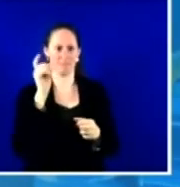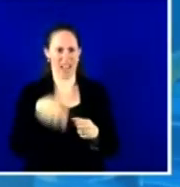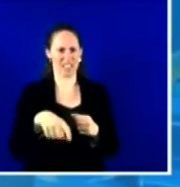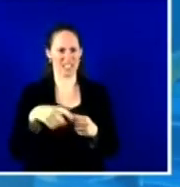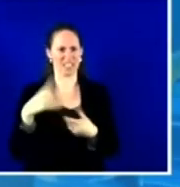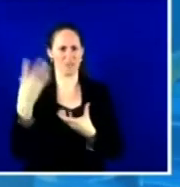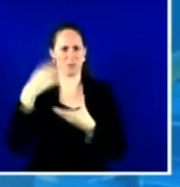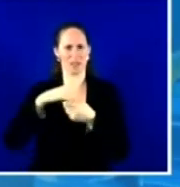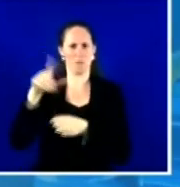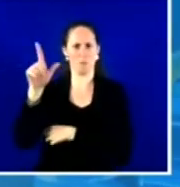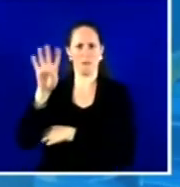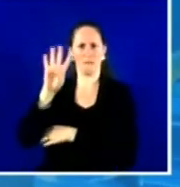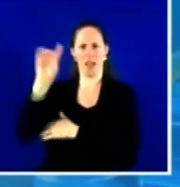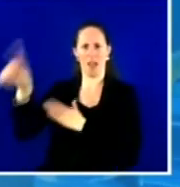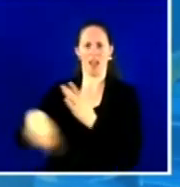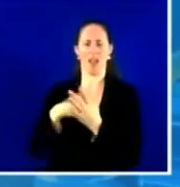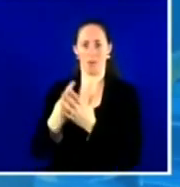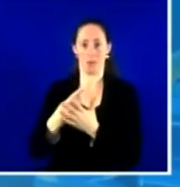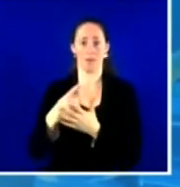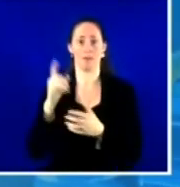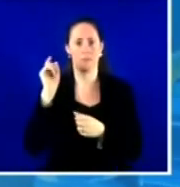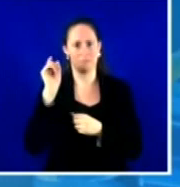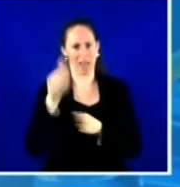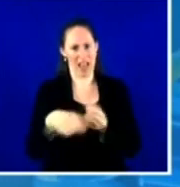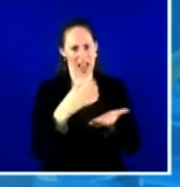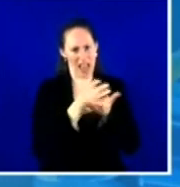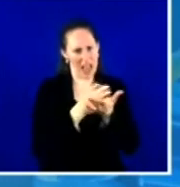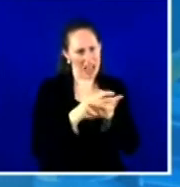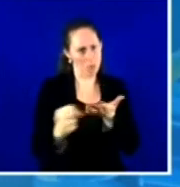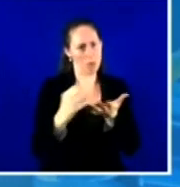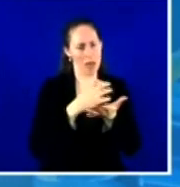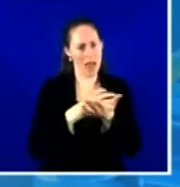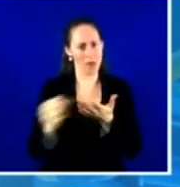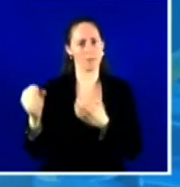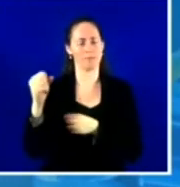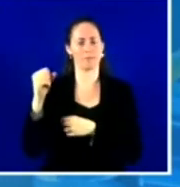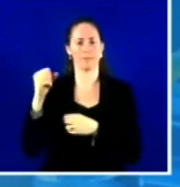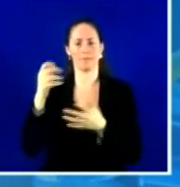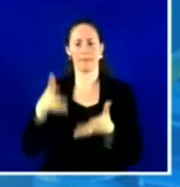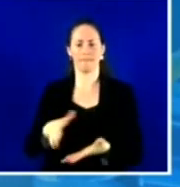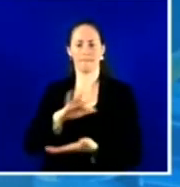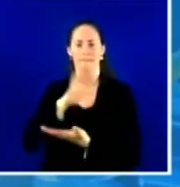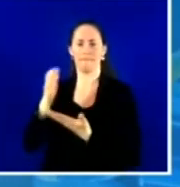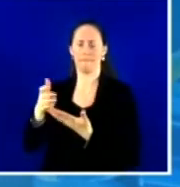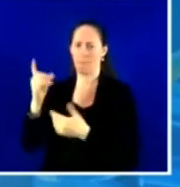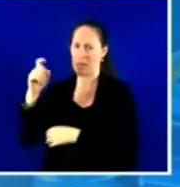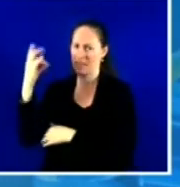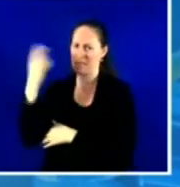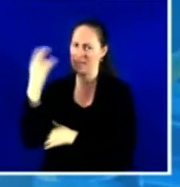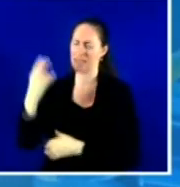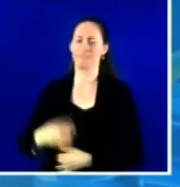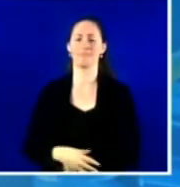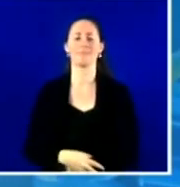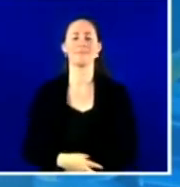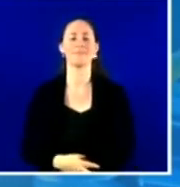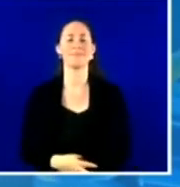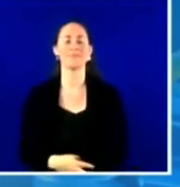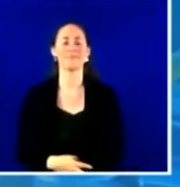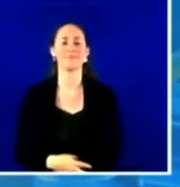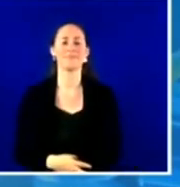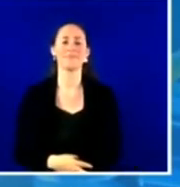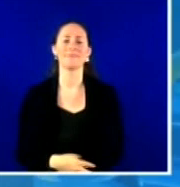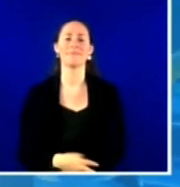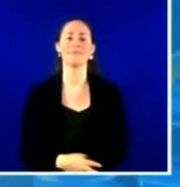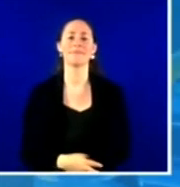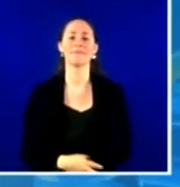Our providers are also being urged to never miss an opportunity to vaccinate, even if it means